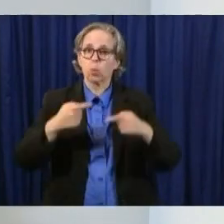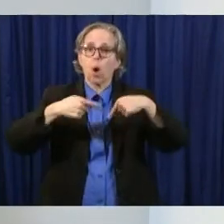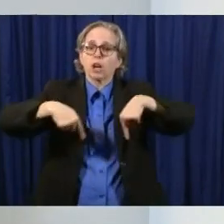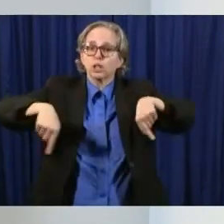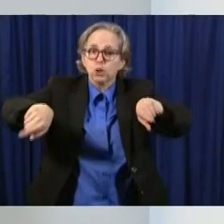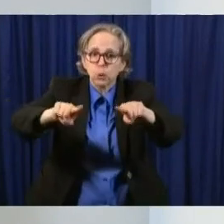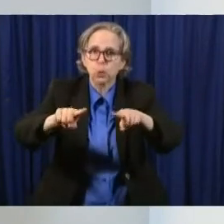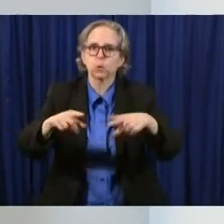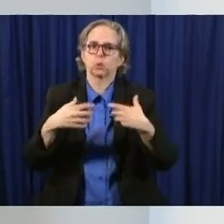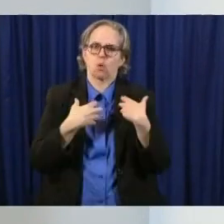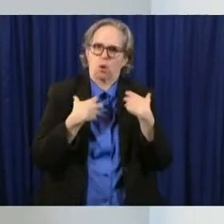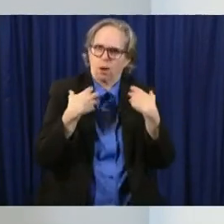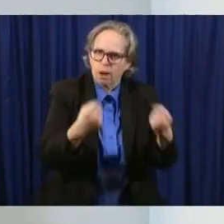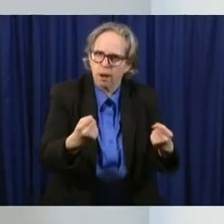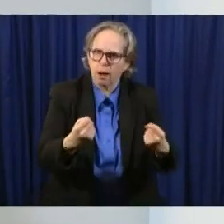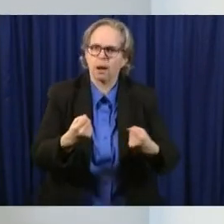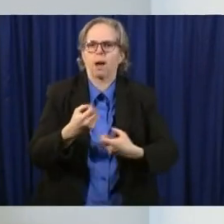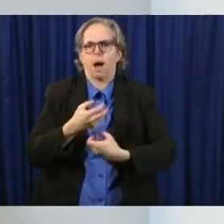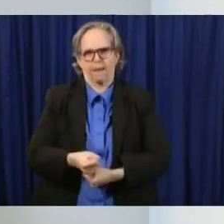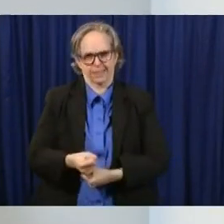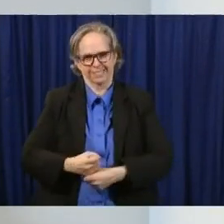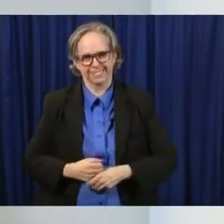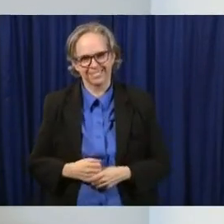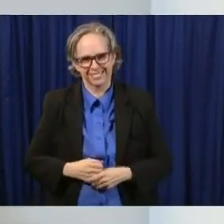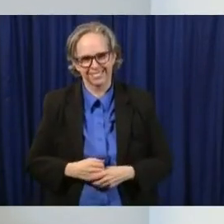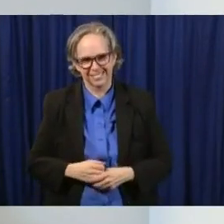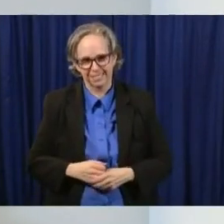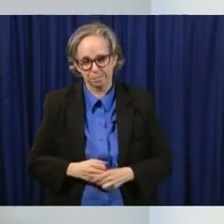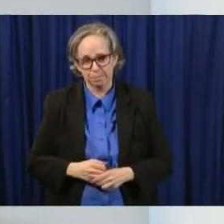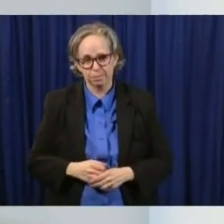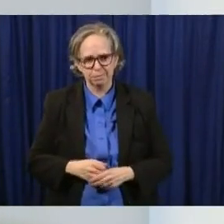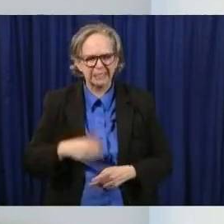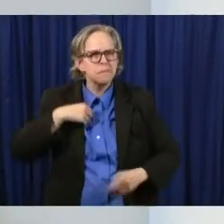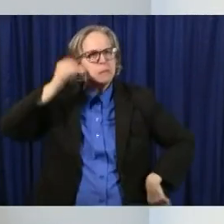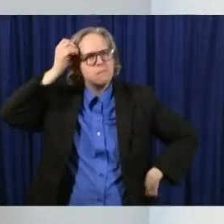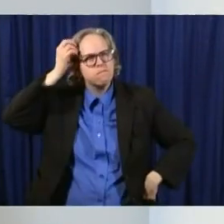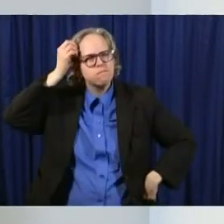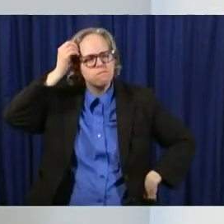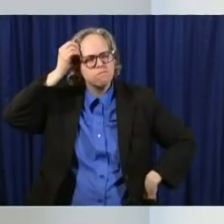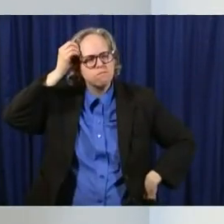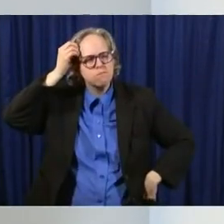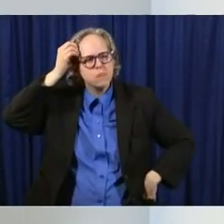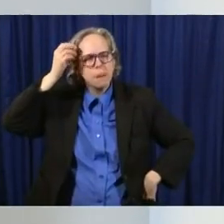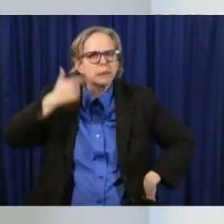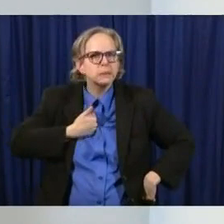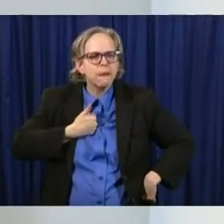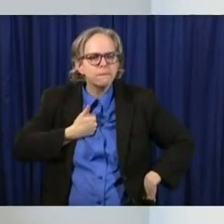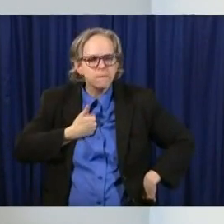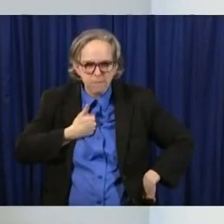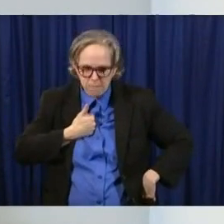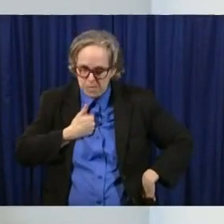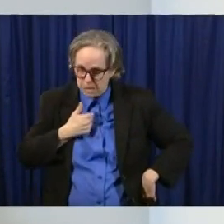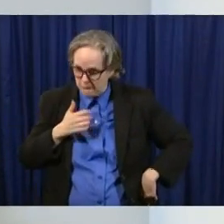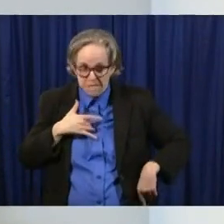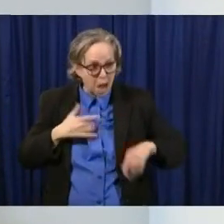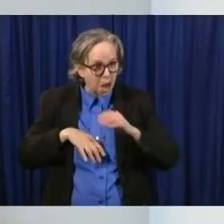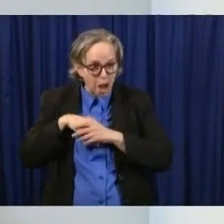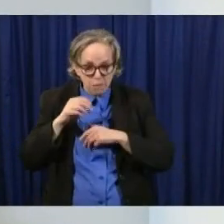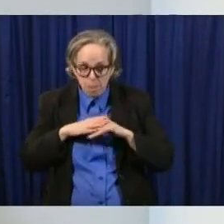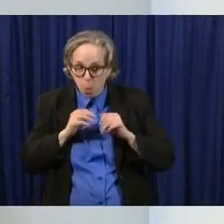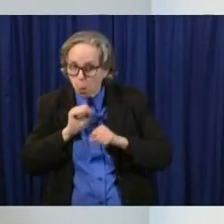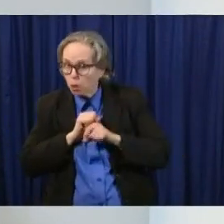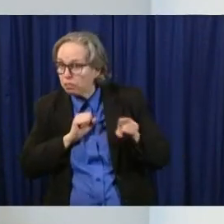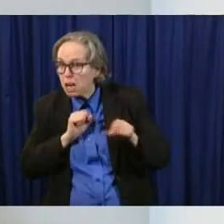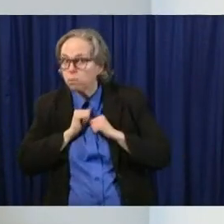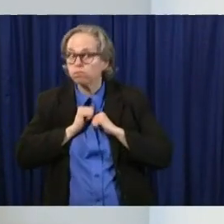say when i'm looking at these things i always say what about me would i feel comfortable working there would i feel comfortable going out and doing this and the policies